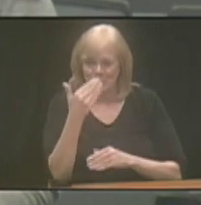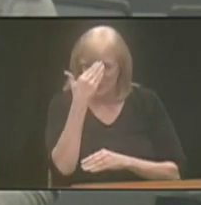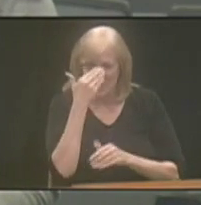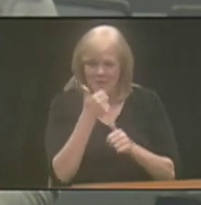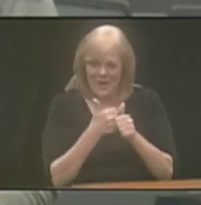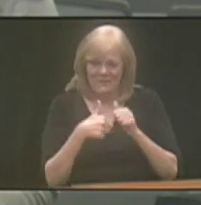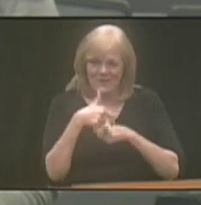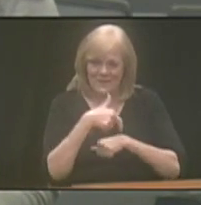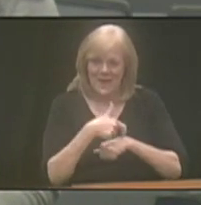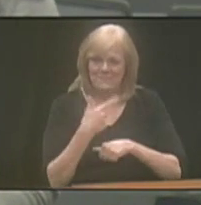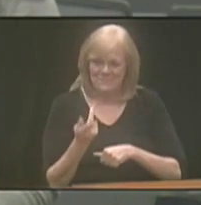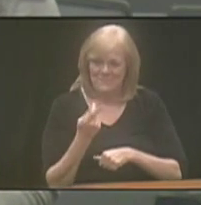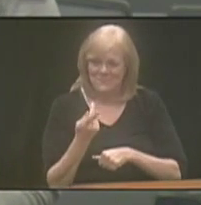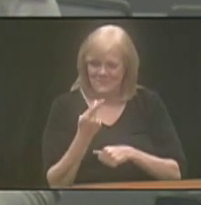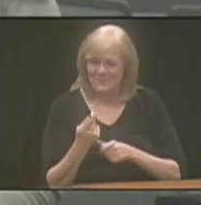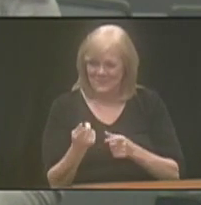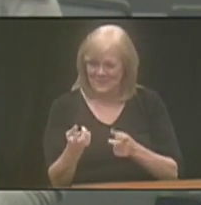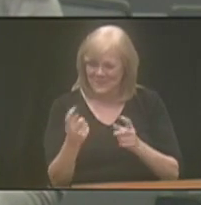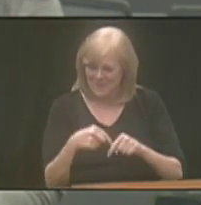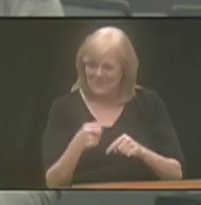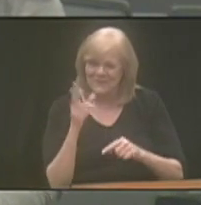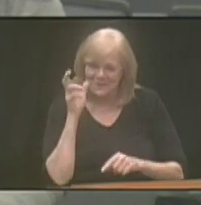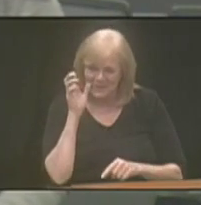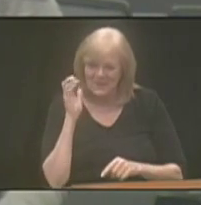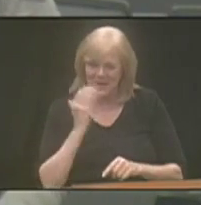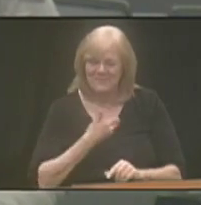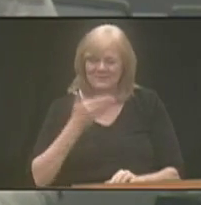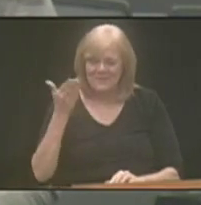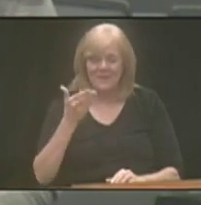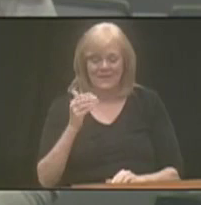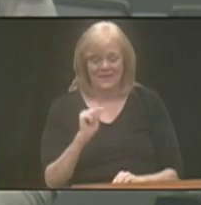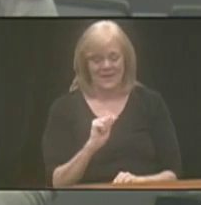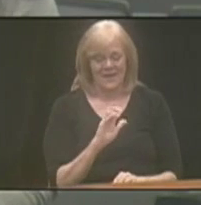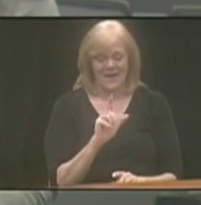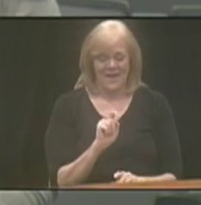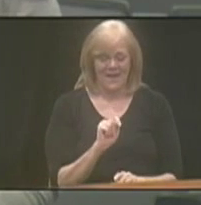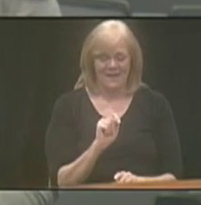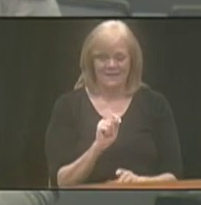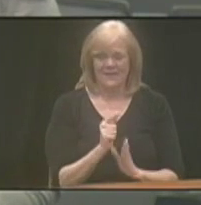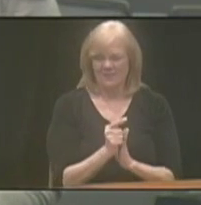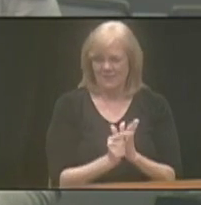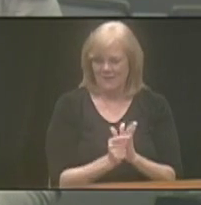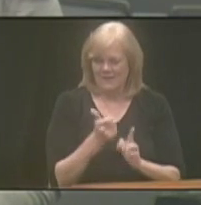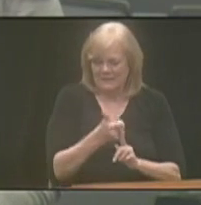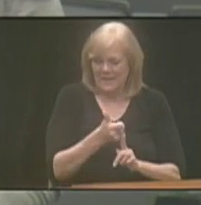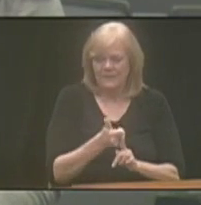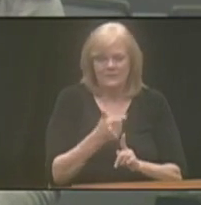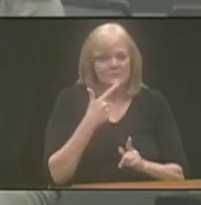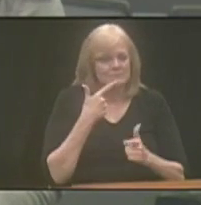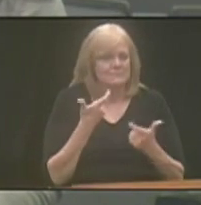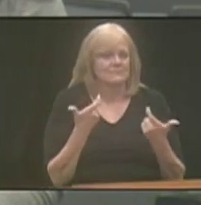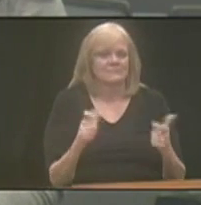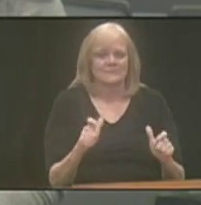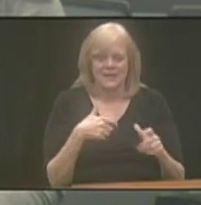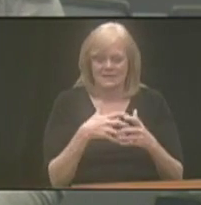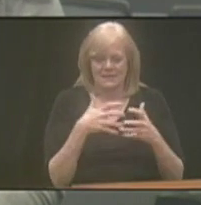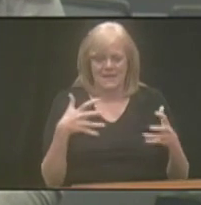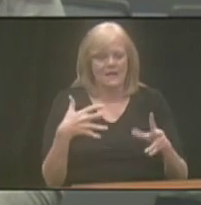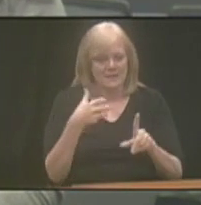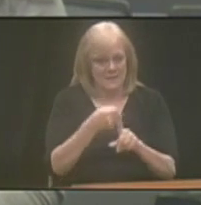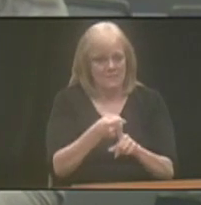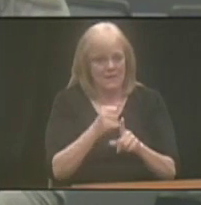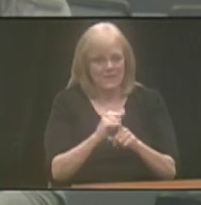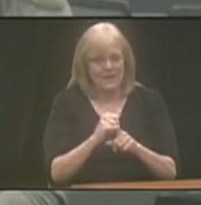time we kind of interact with each other. Because I think the act itself is so large and has so much impact